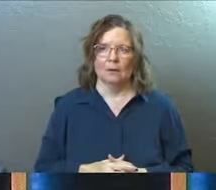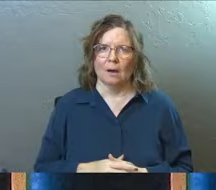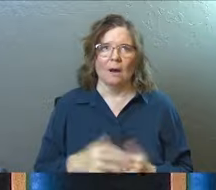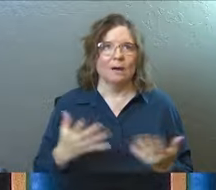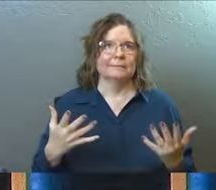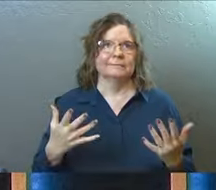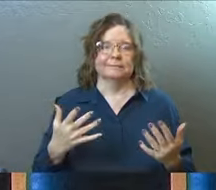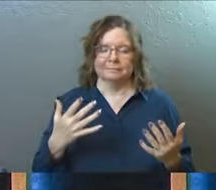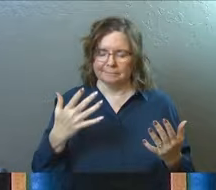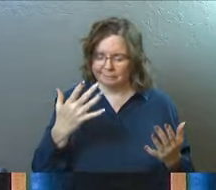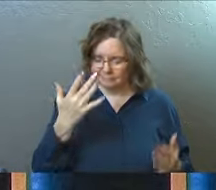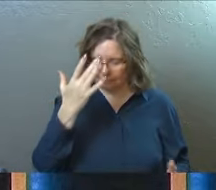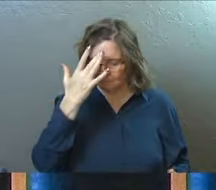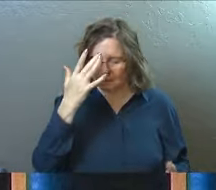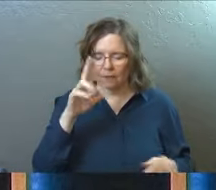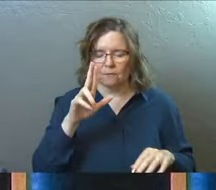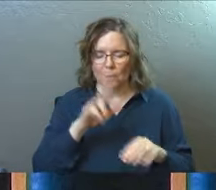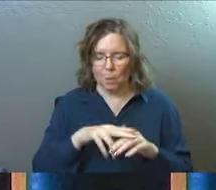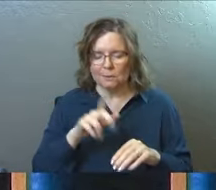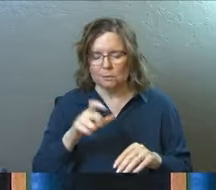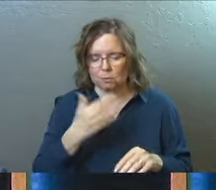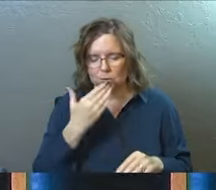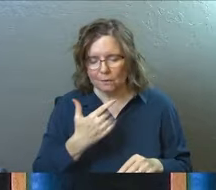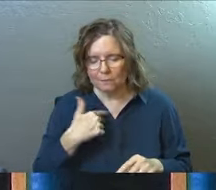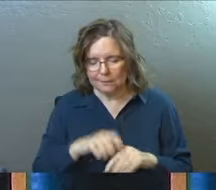of course I needed to write an apology.